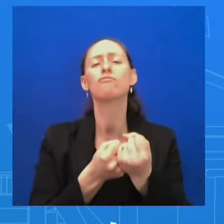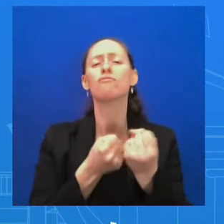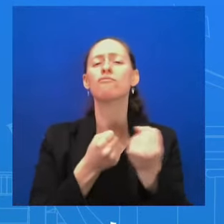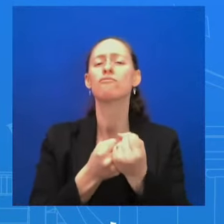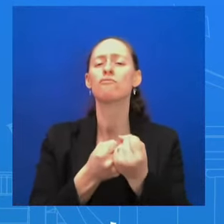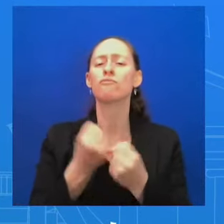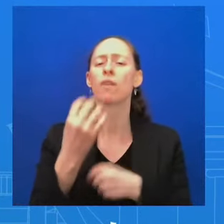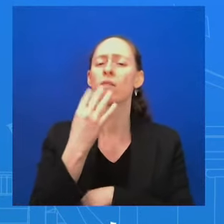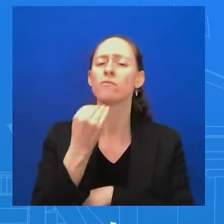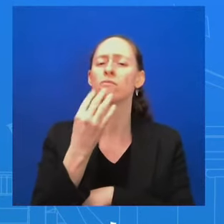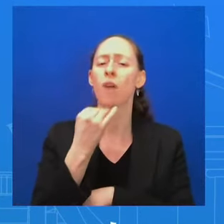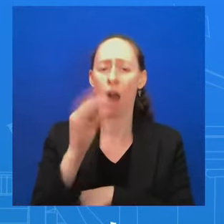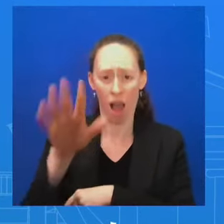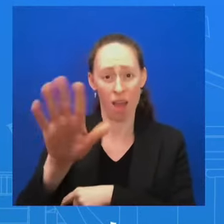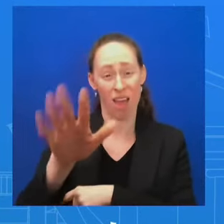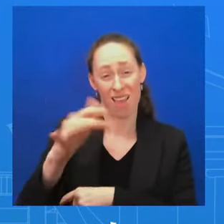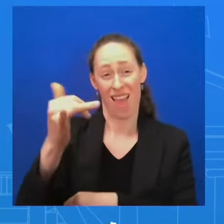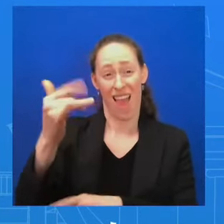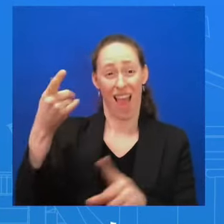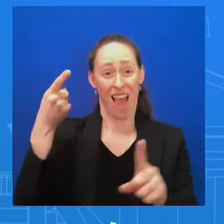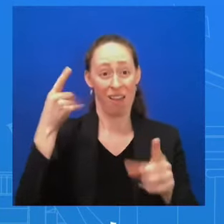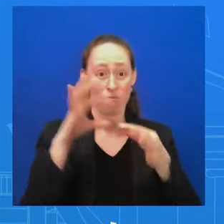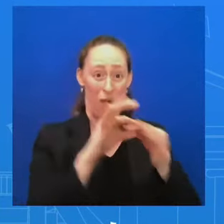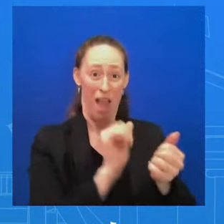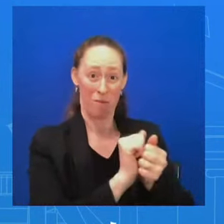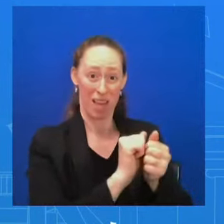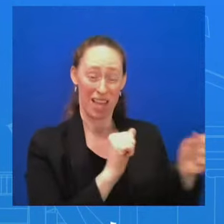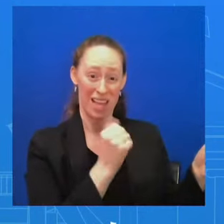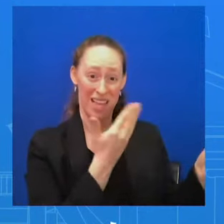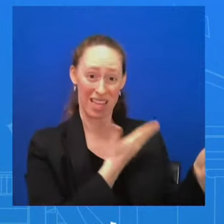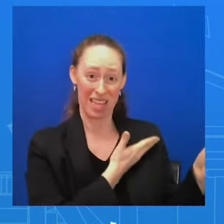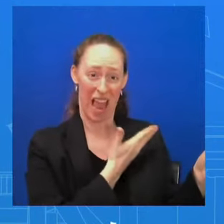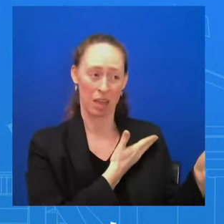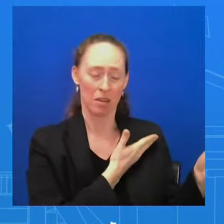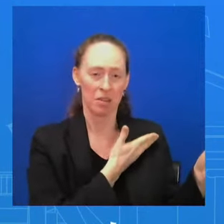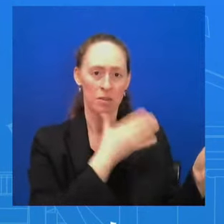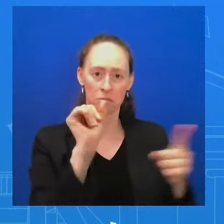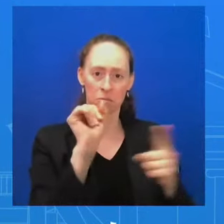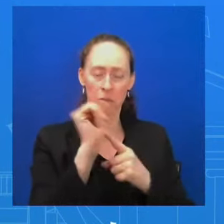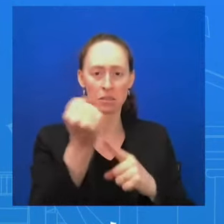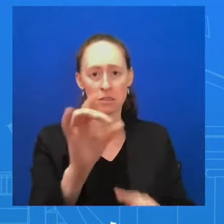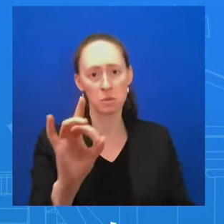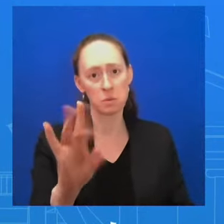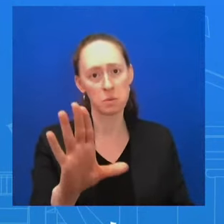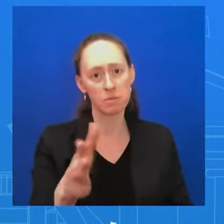we need to see certain changes. And if we don't, then we'll have to consider changes to our own policy. But it's not about